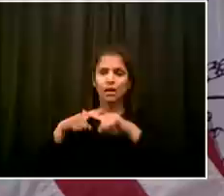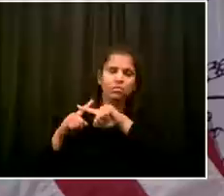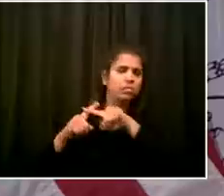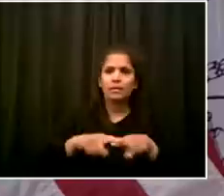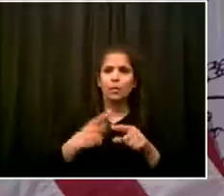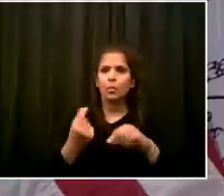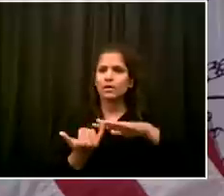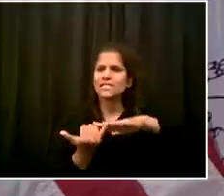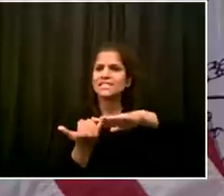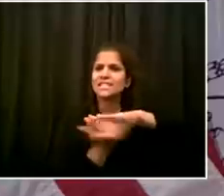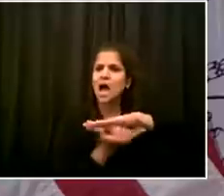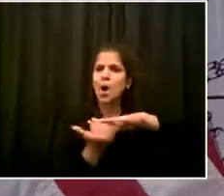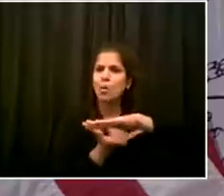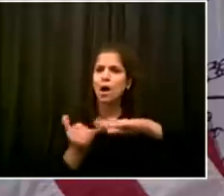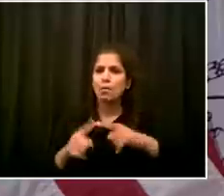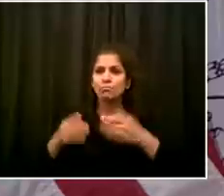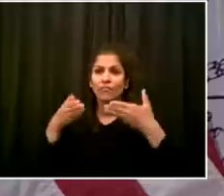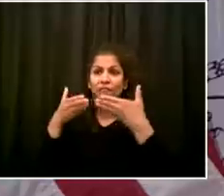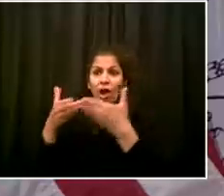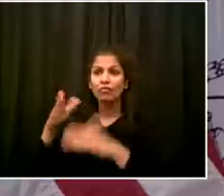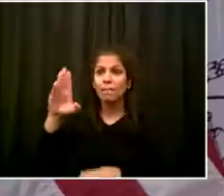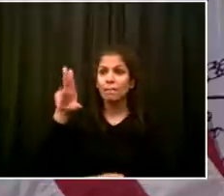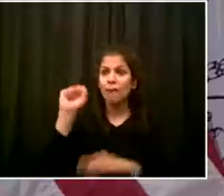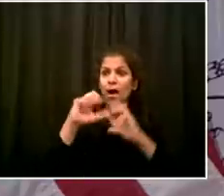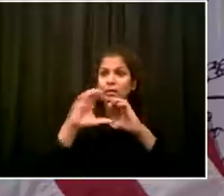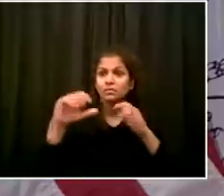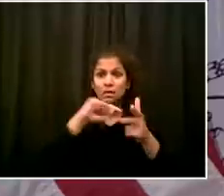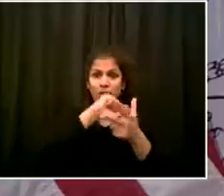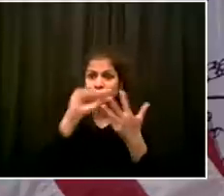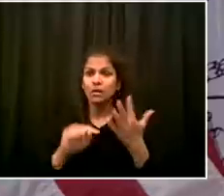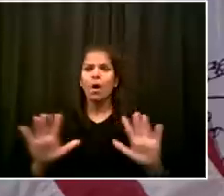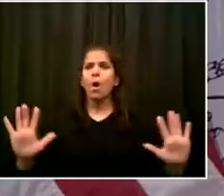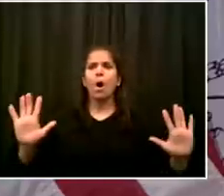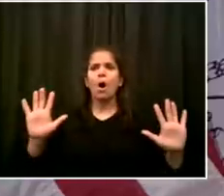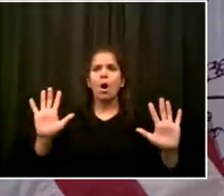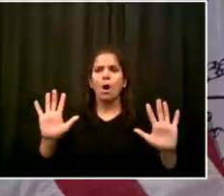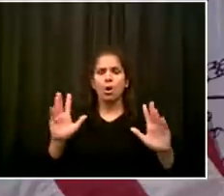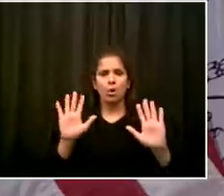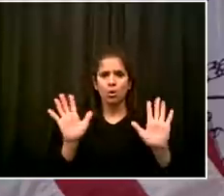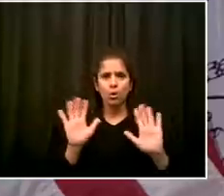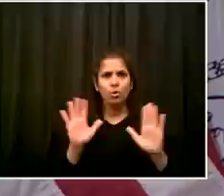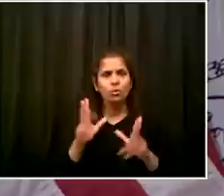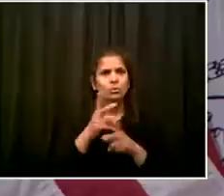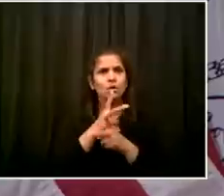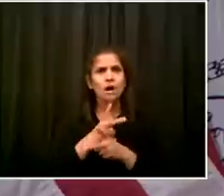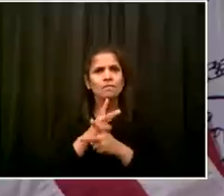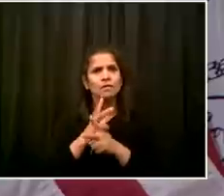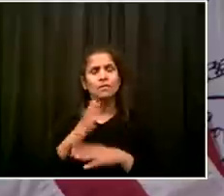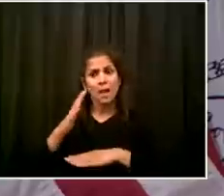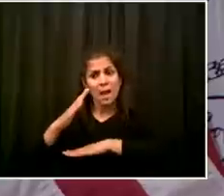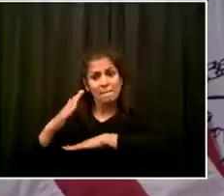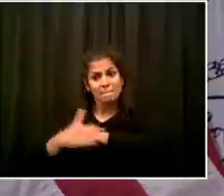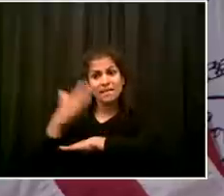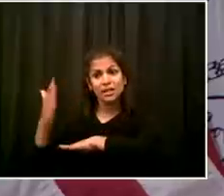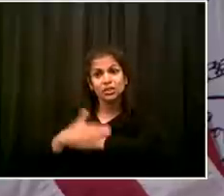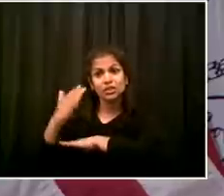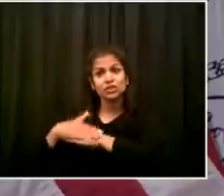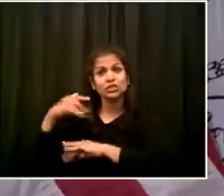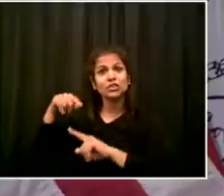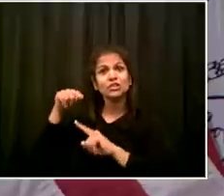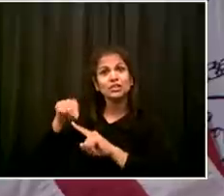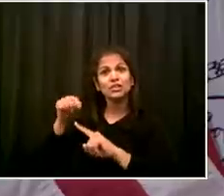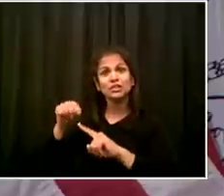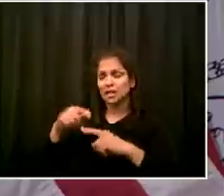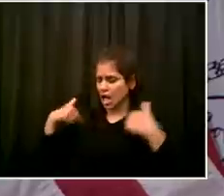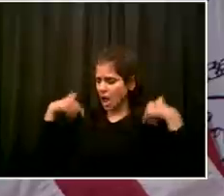place in terms of health and safety. But what we know for sure is we do not want large numbers of people going on mass transit right now, and